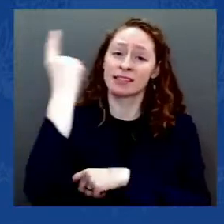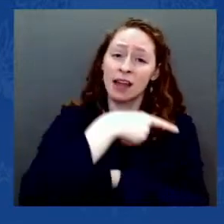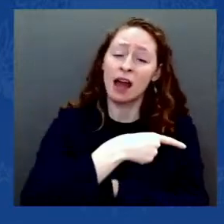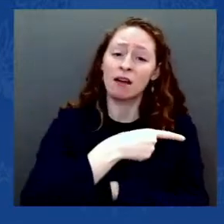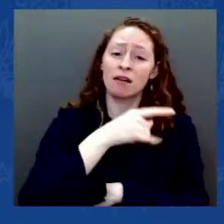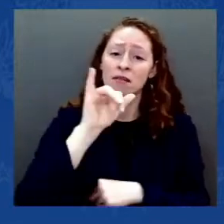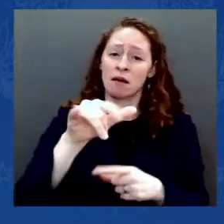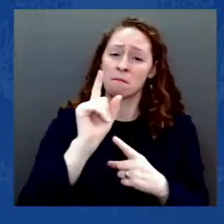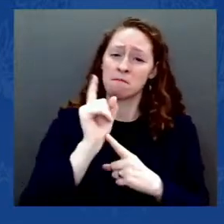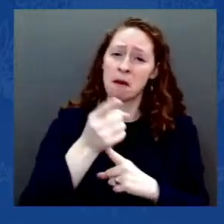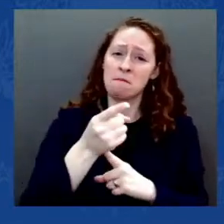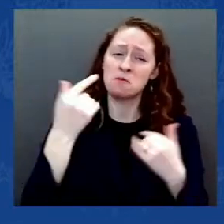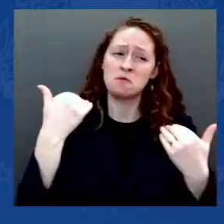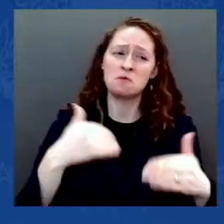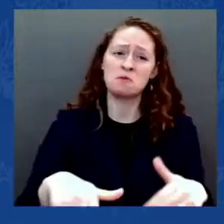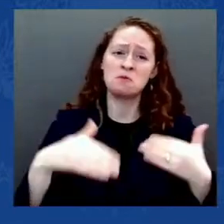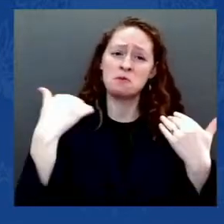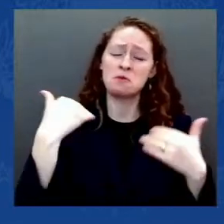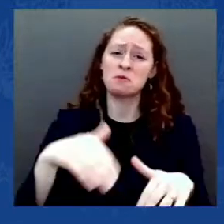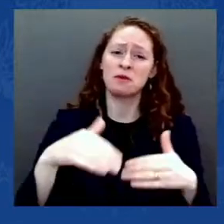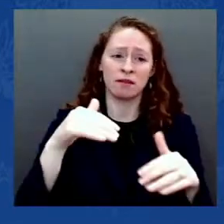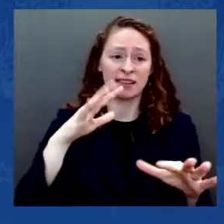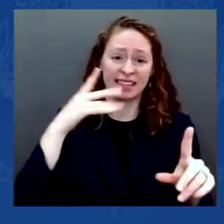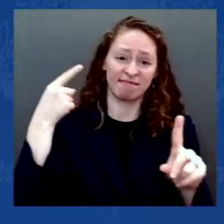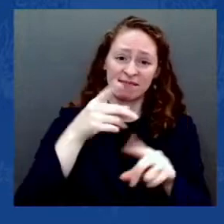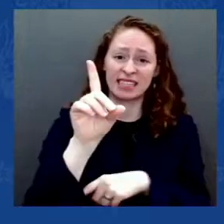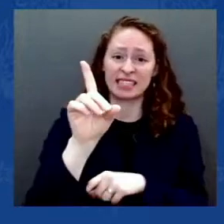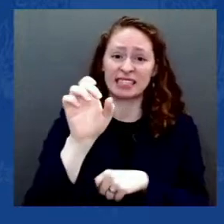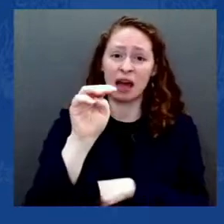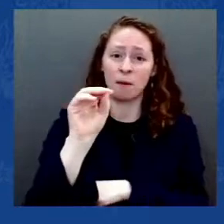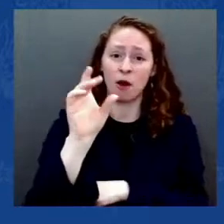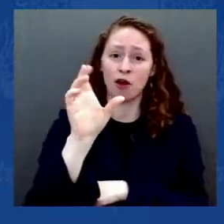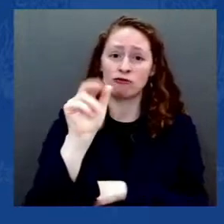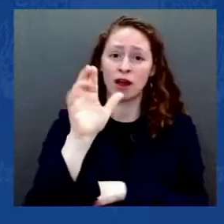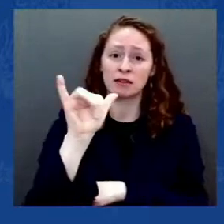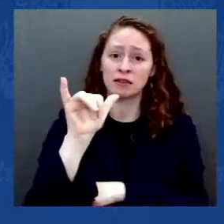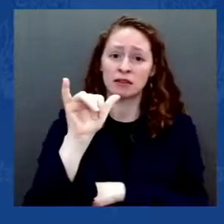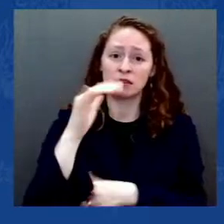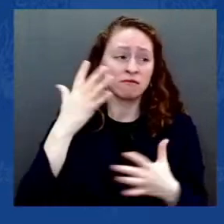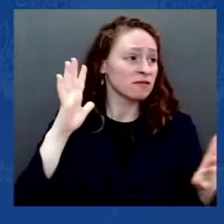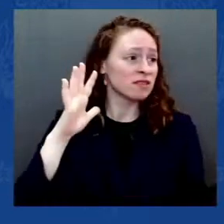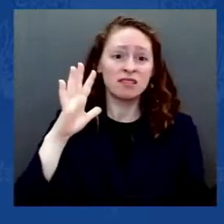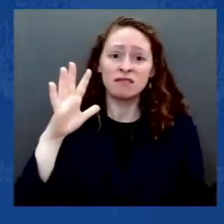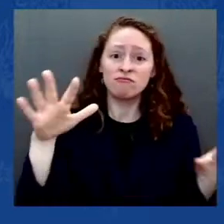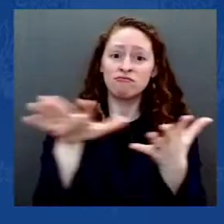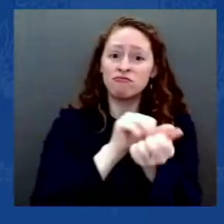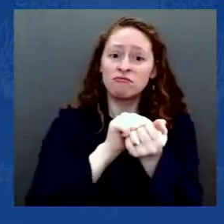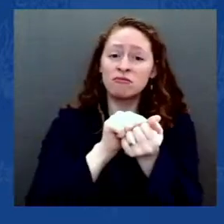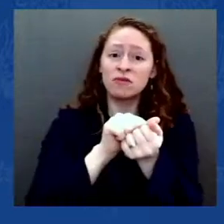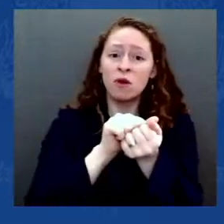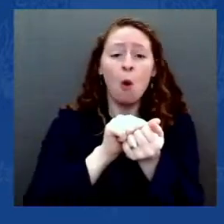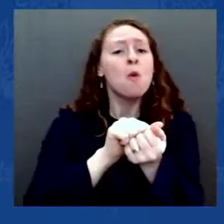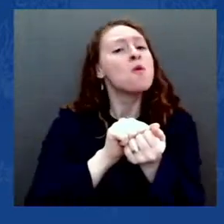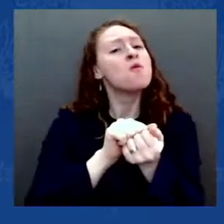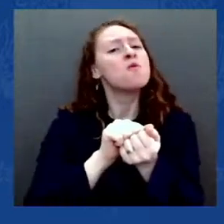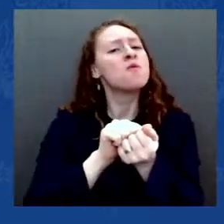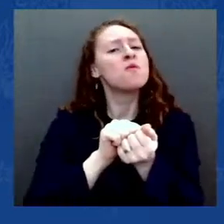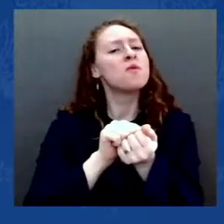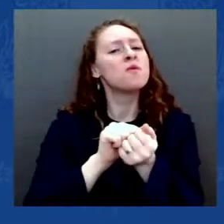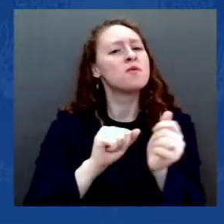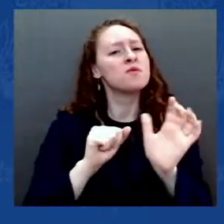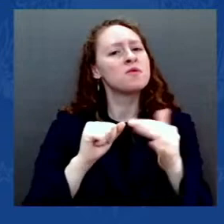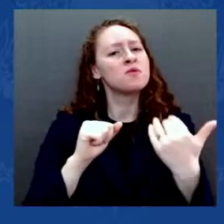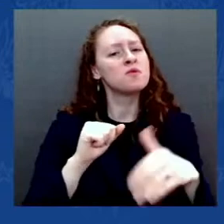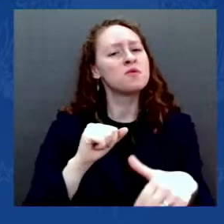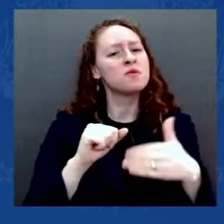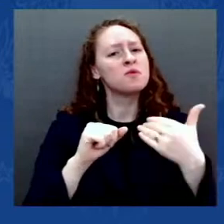Or a moment when we decided to secure and strengthen our democracy